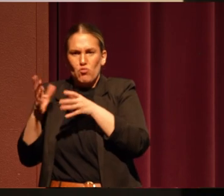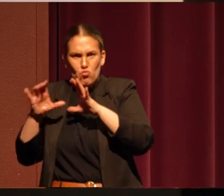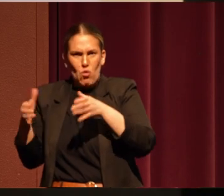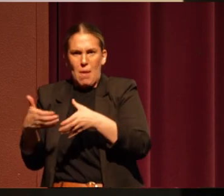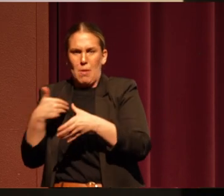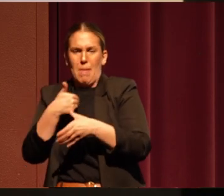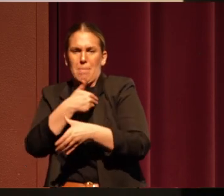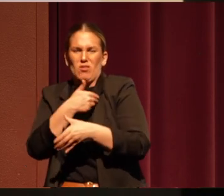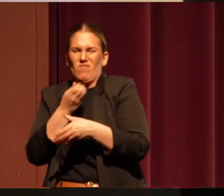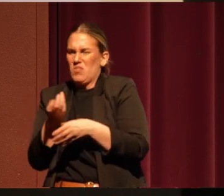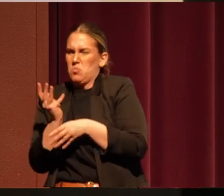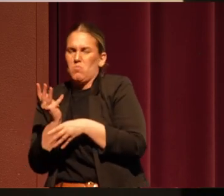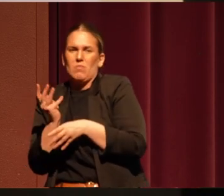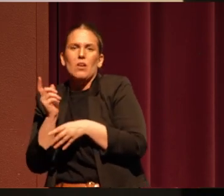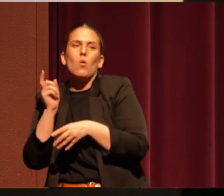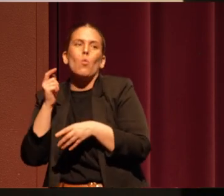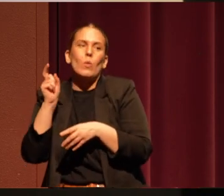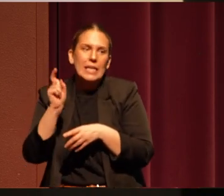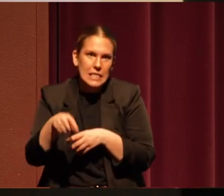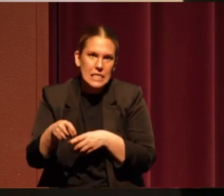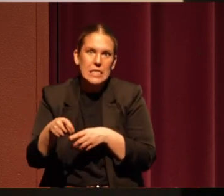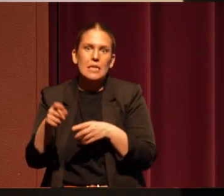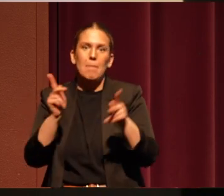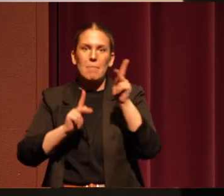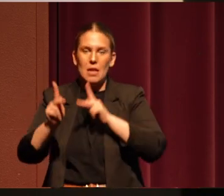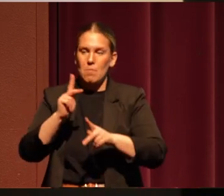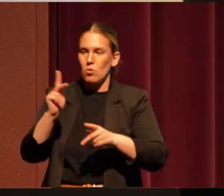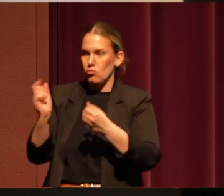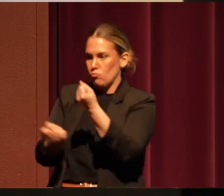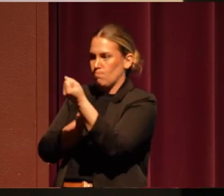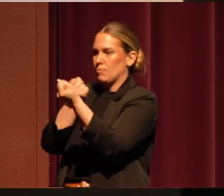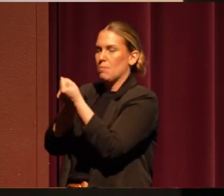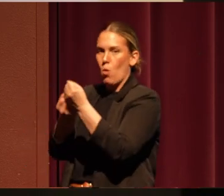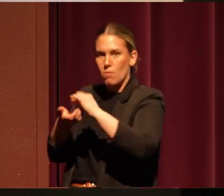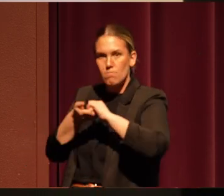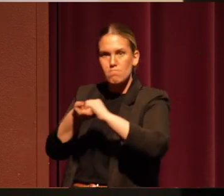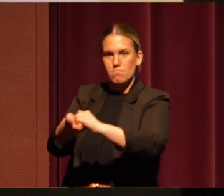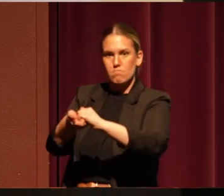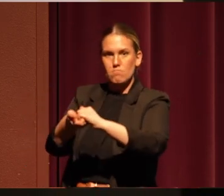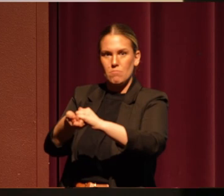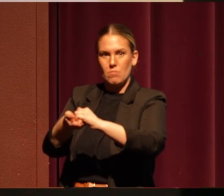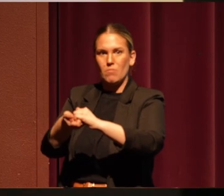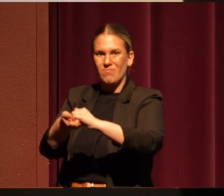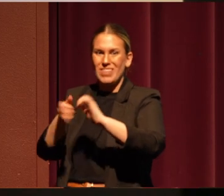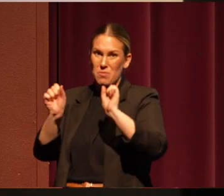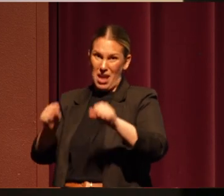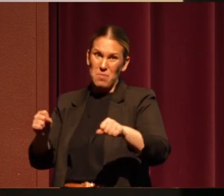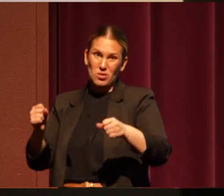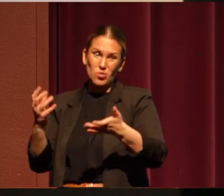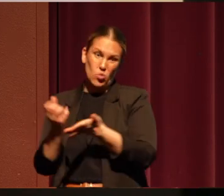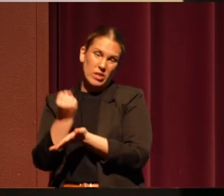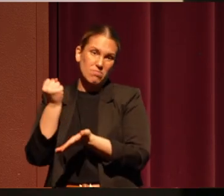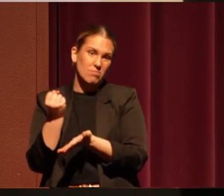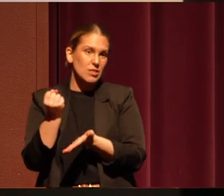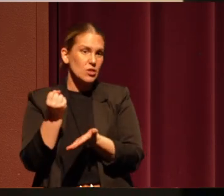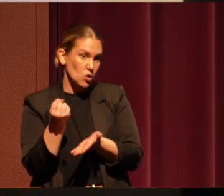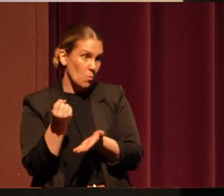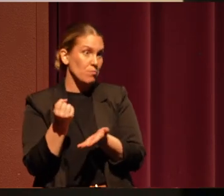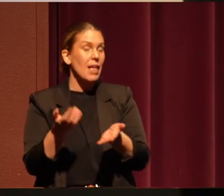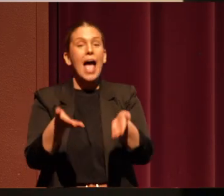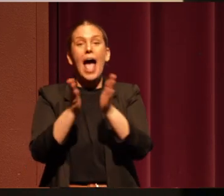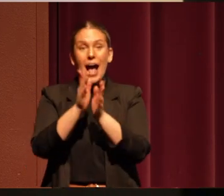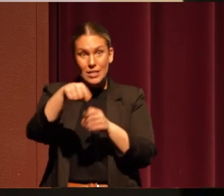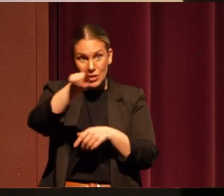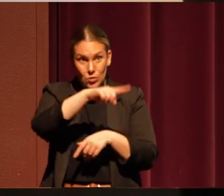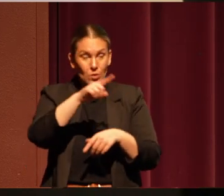and we need true allies to win. We have found that. And so I would ask you, if you would like